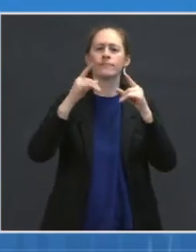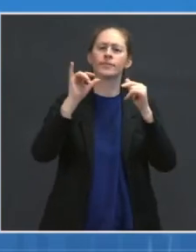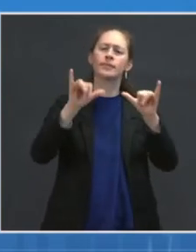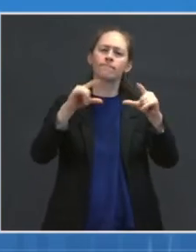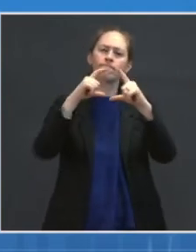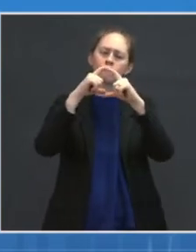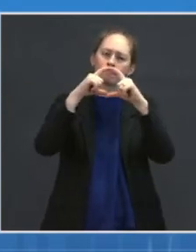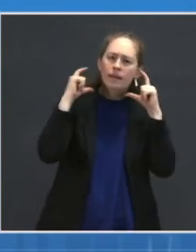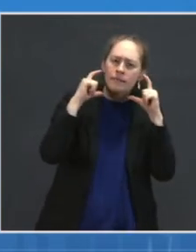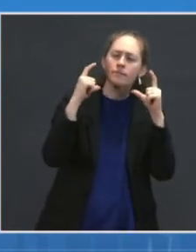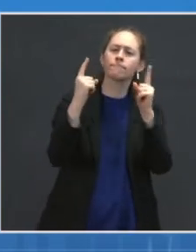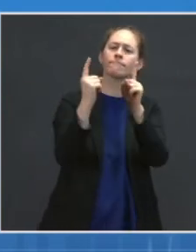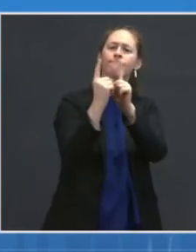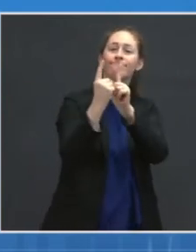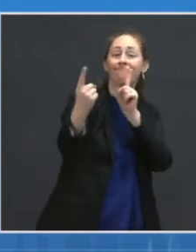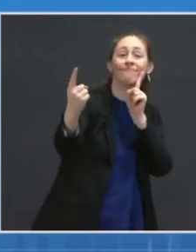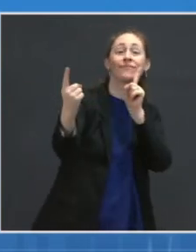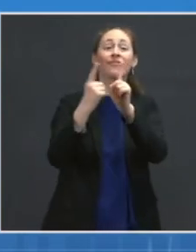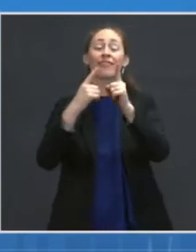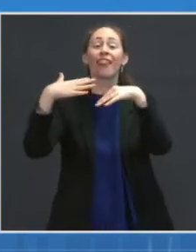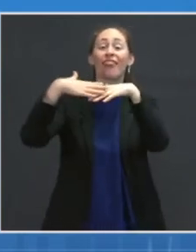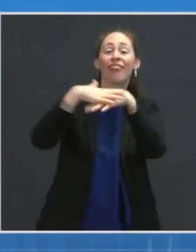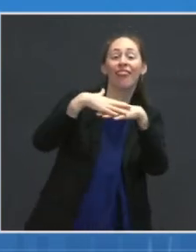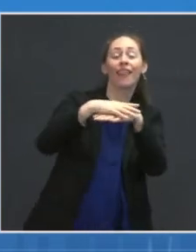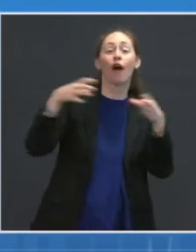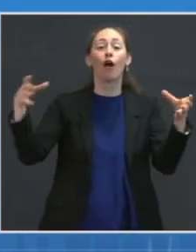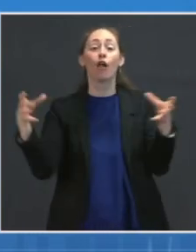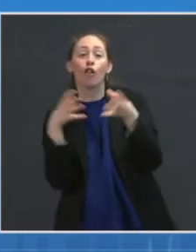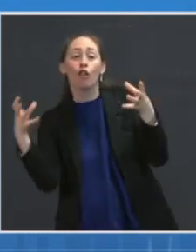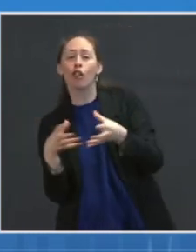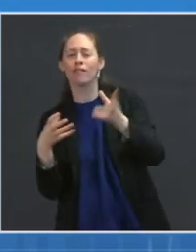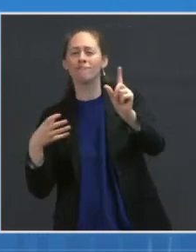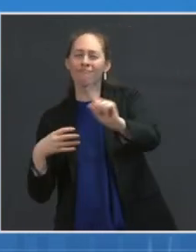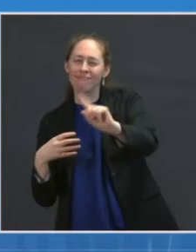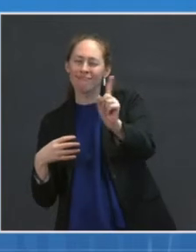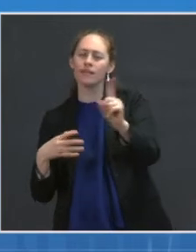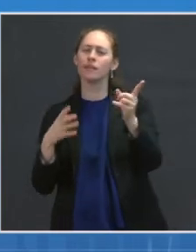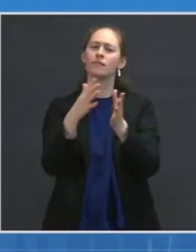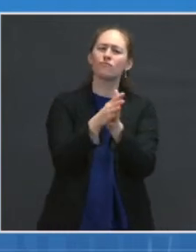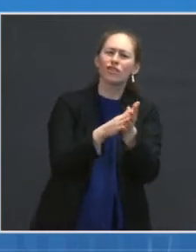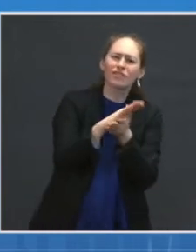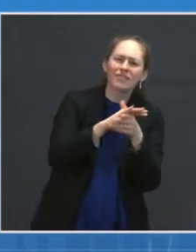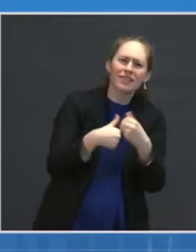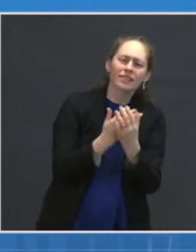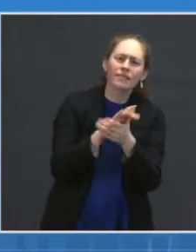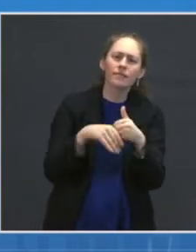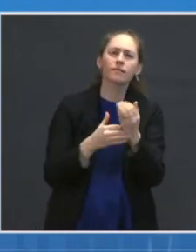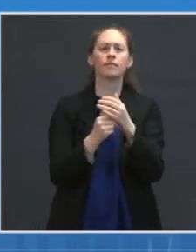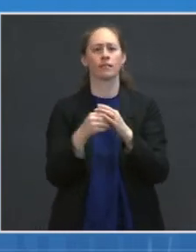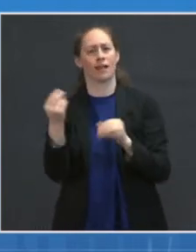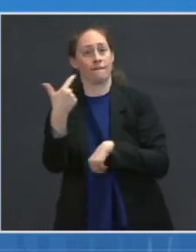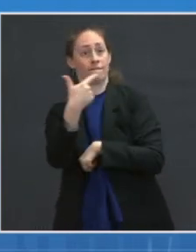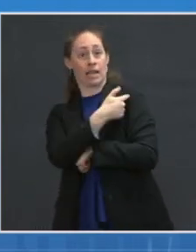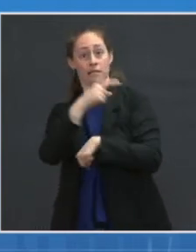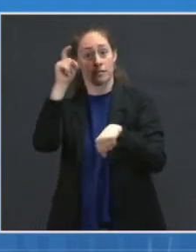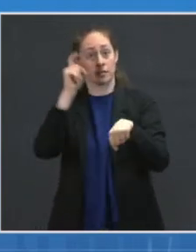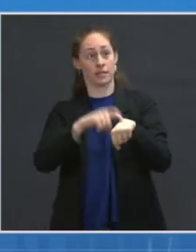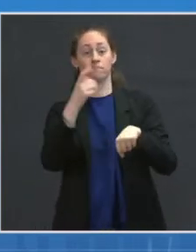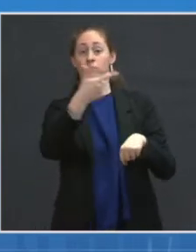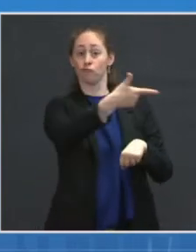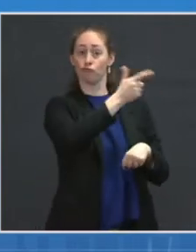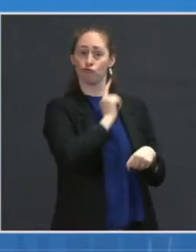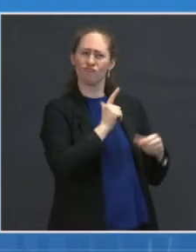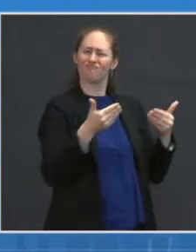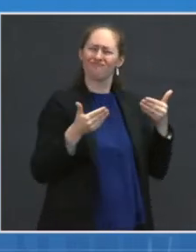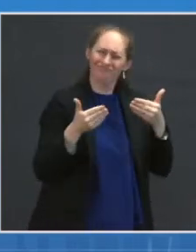travel and crowds, protect, practice good hand hygiene, and get vaccinated when the vaccine is available to you. I